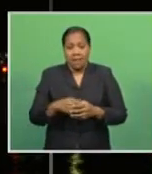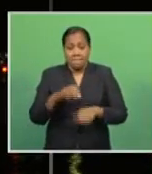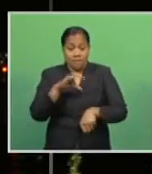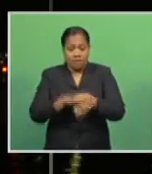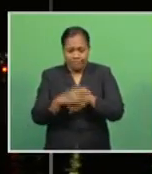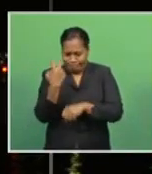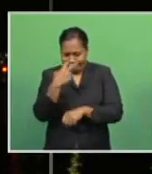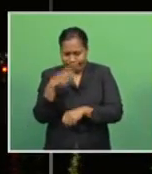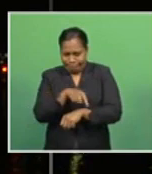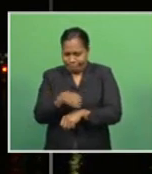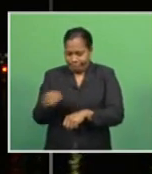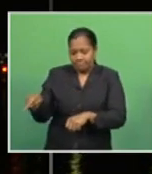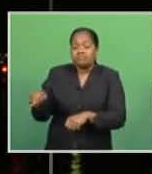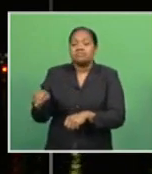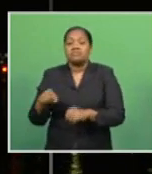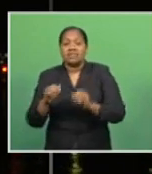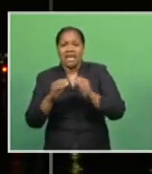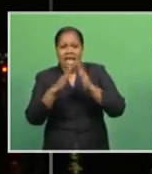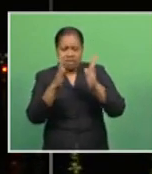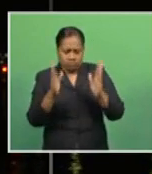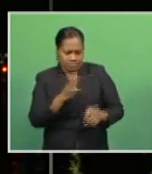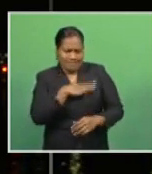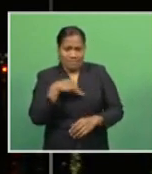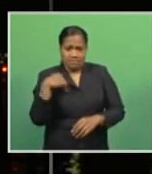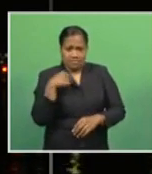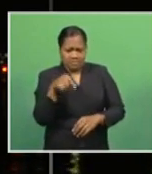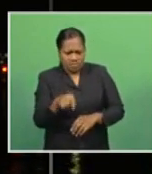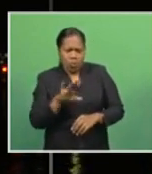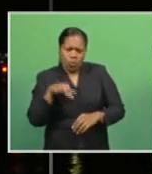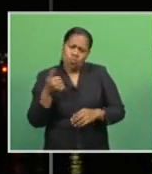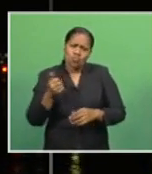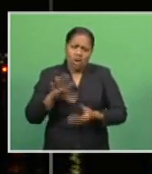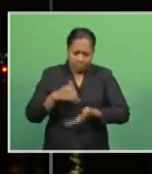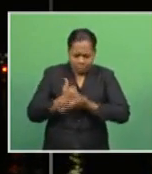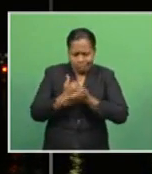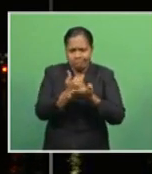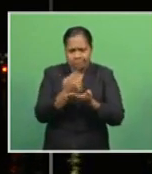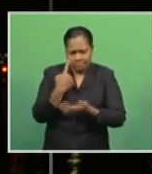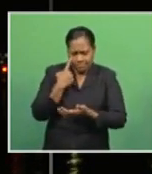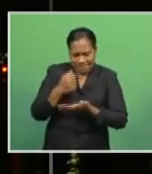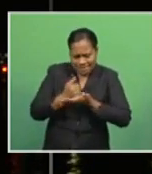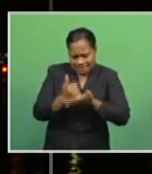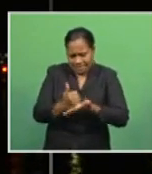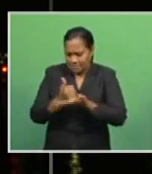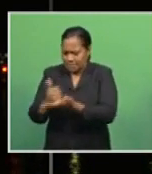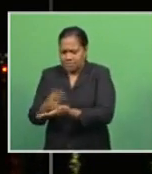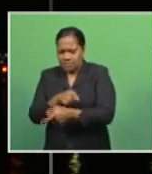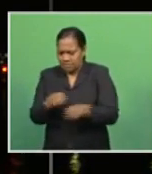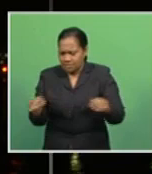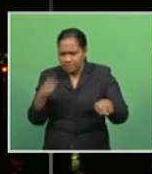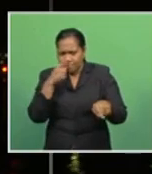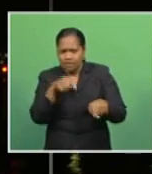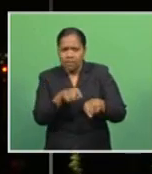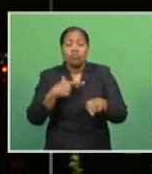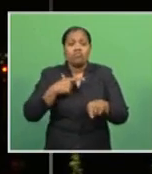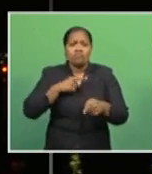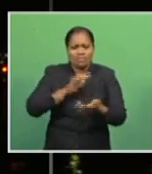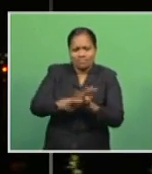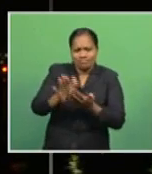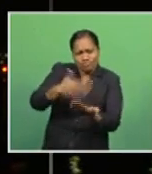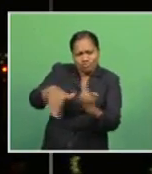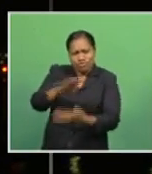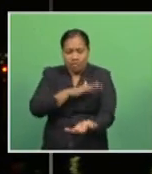The Housing Ministry has already started assisting Vijians whose homes were severely damaged by Tropical Cyclone Harold.